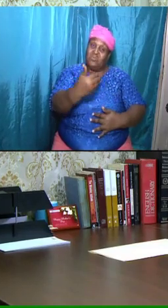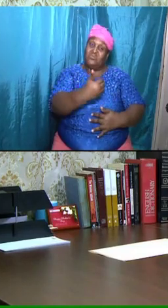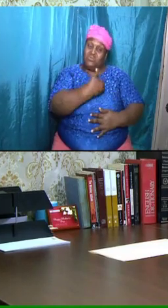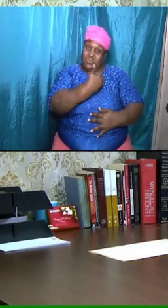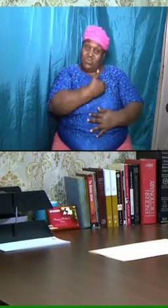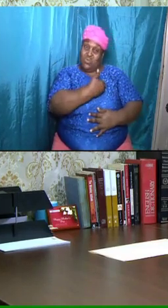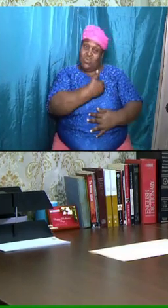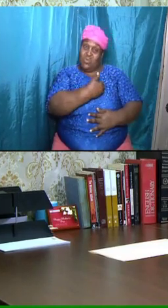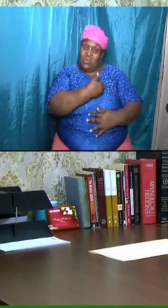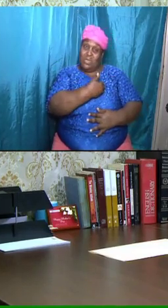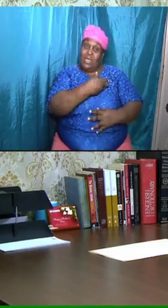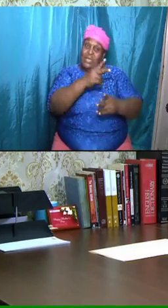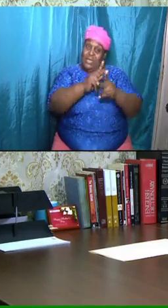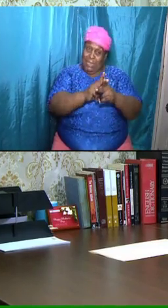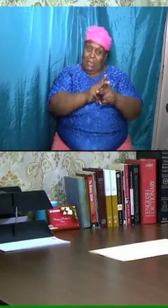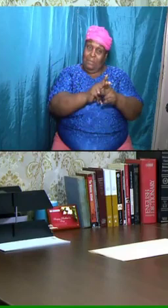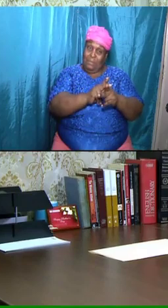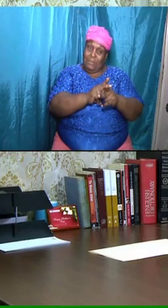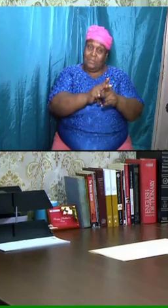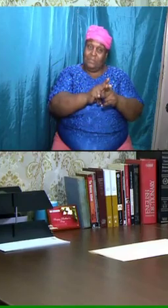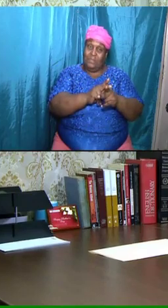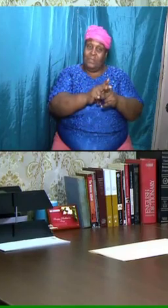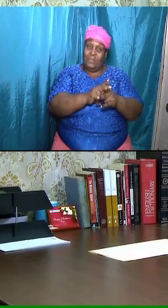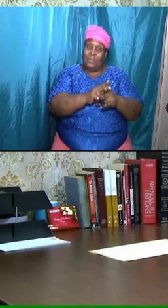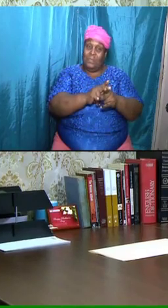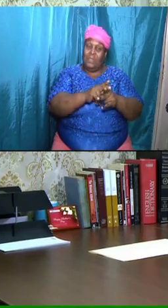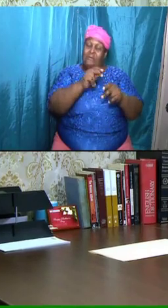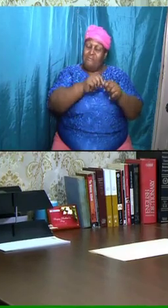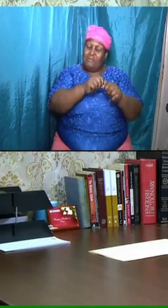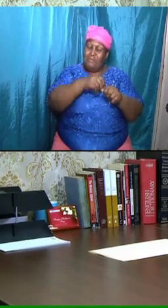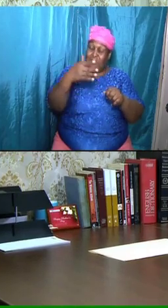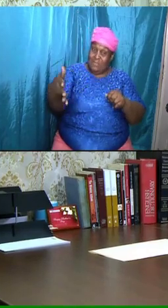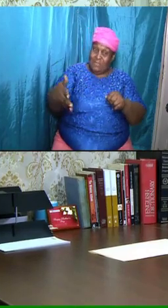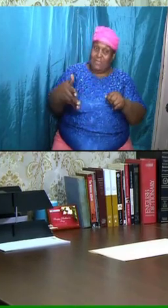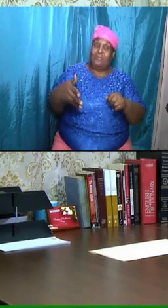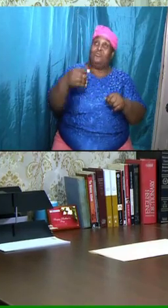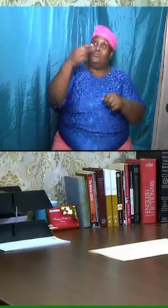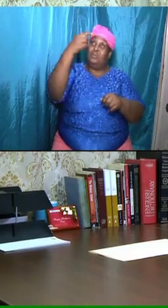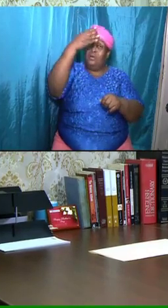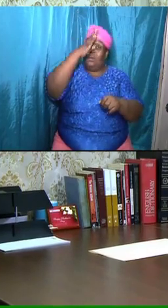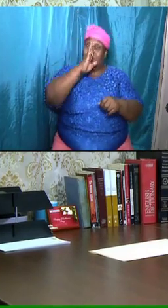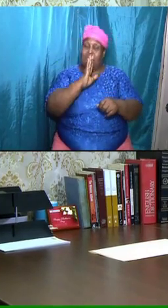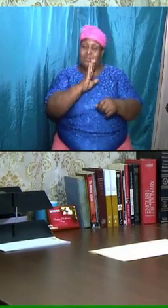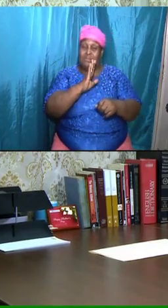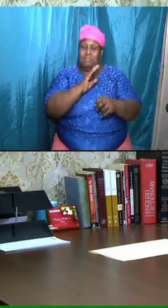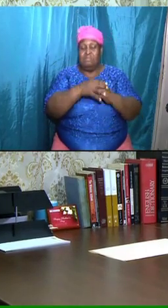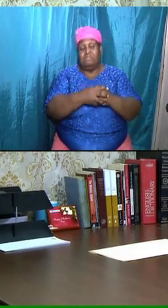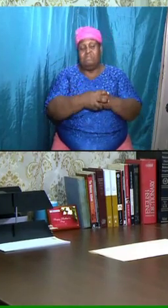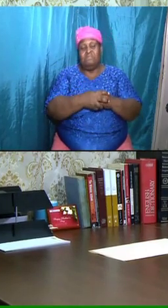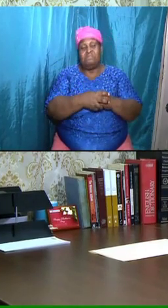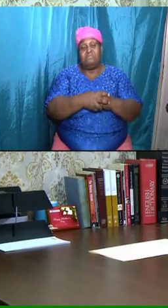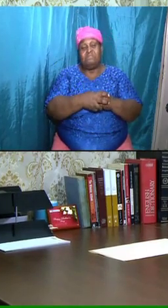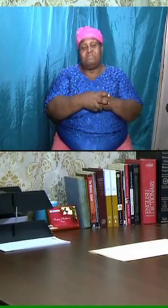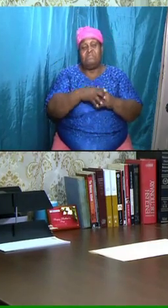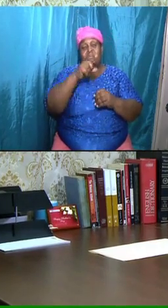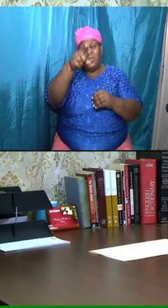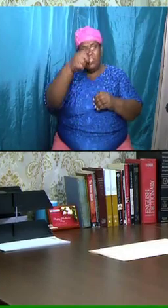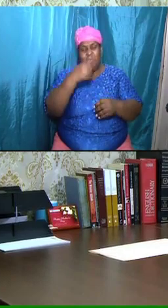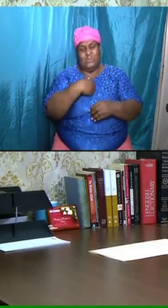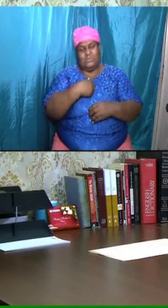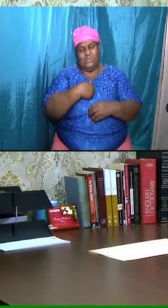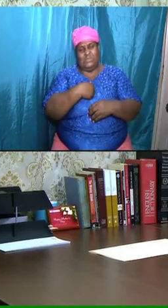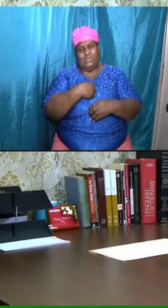to Almighty God. And it means everything to Him. And let me tell us how far it is. You and I